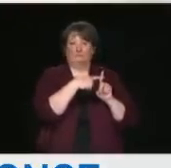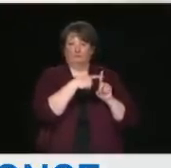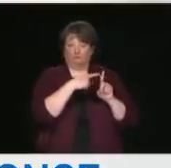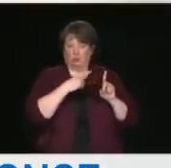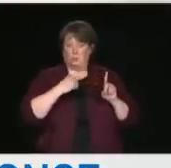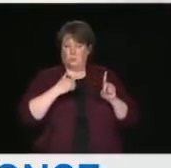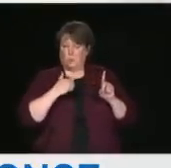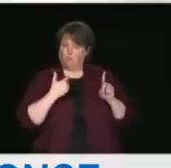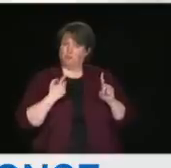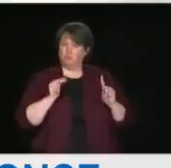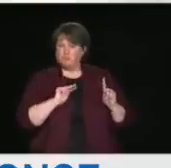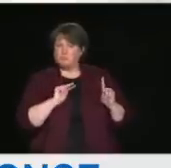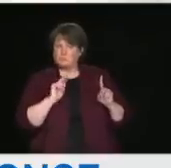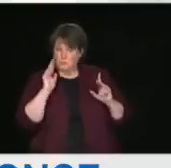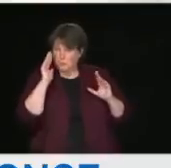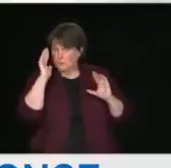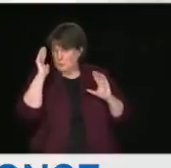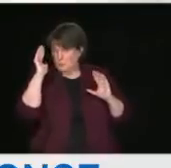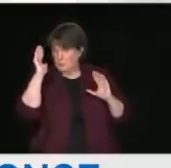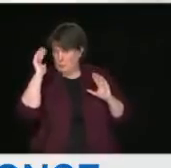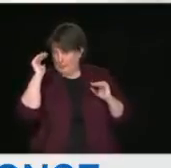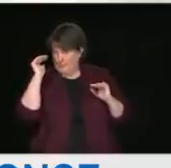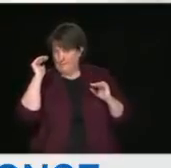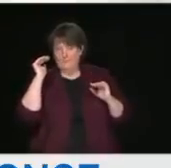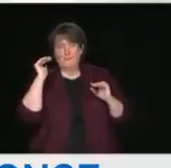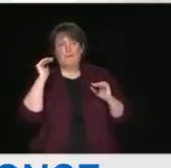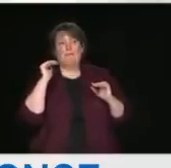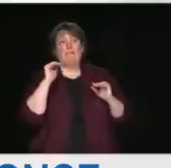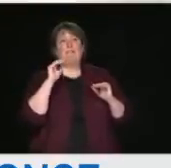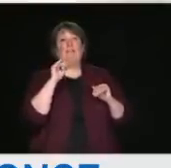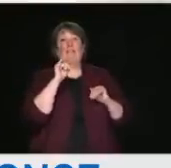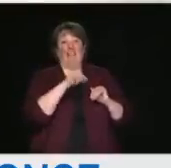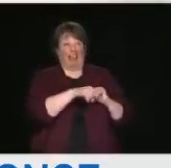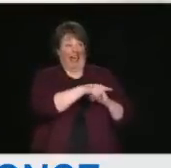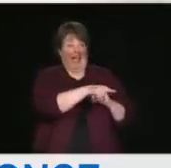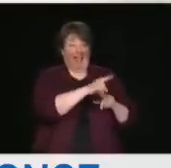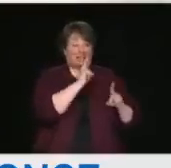it will be quickly possible to definitively solve this situation.